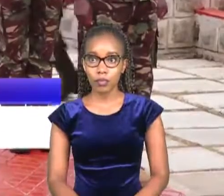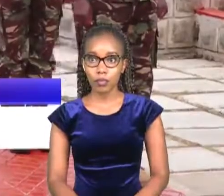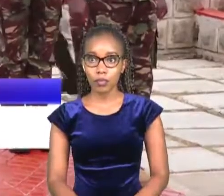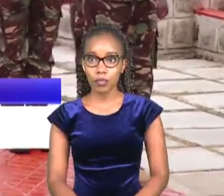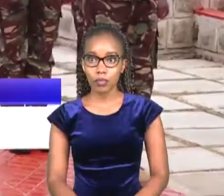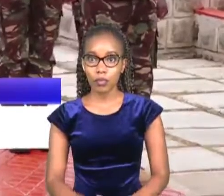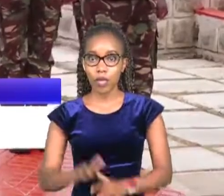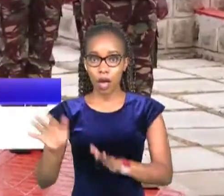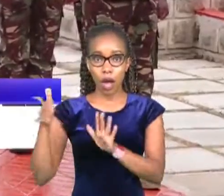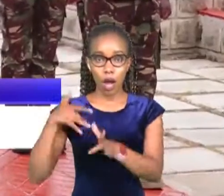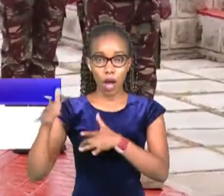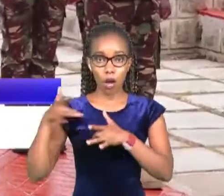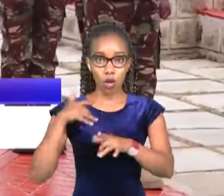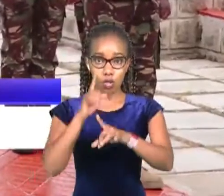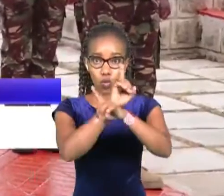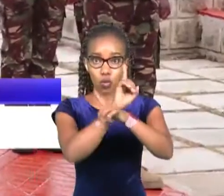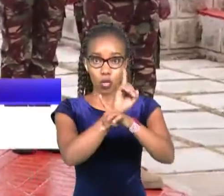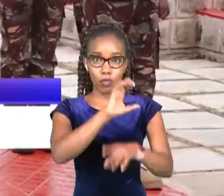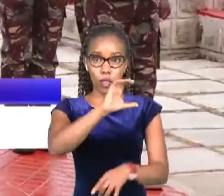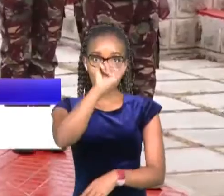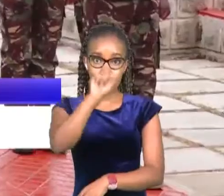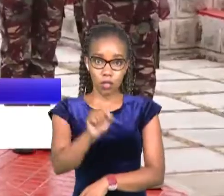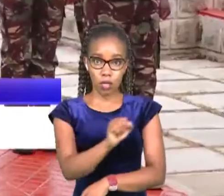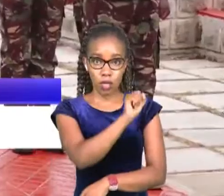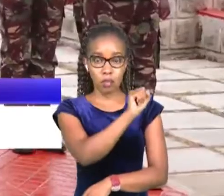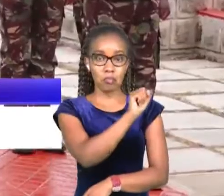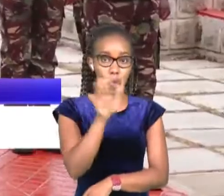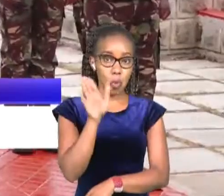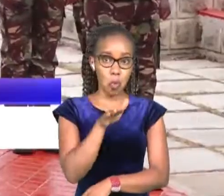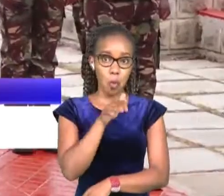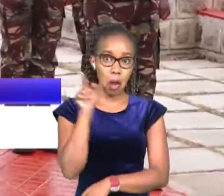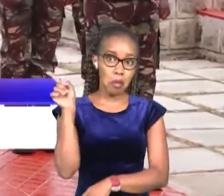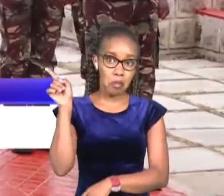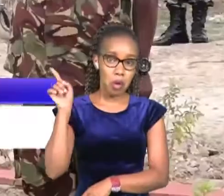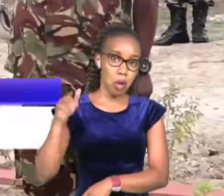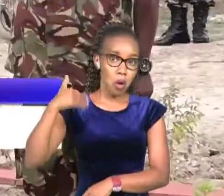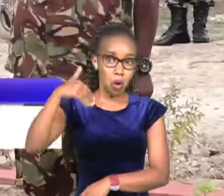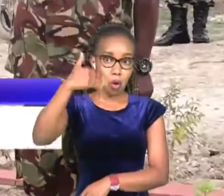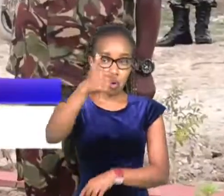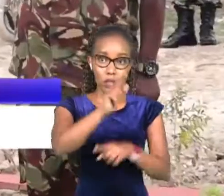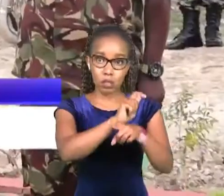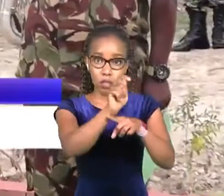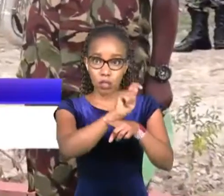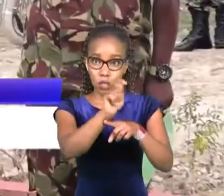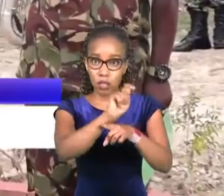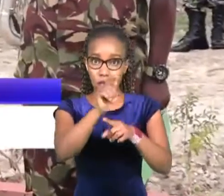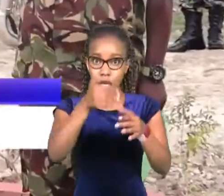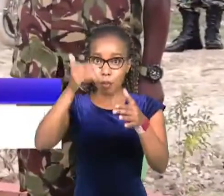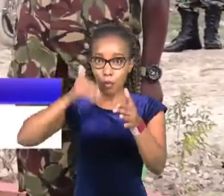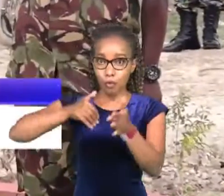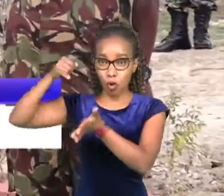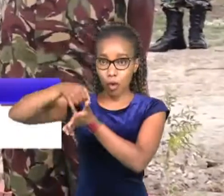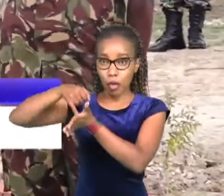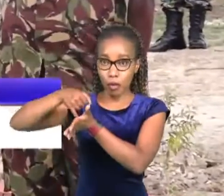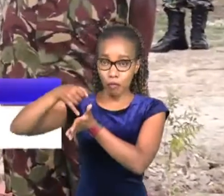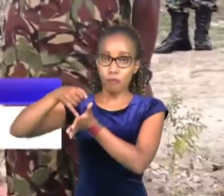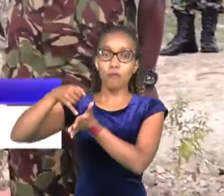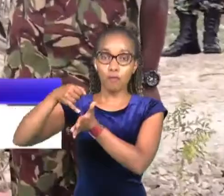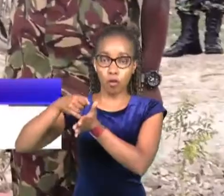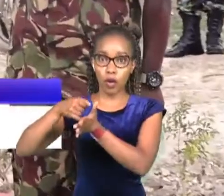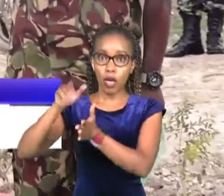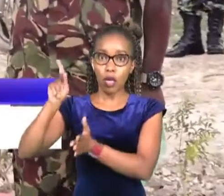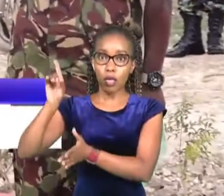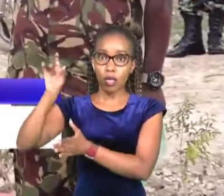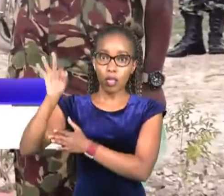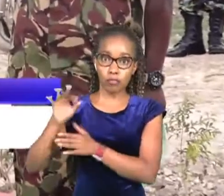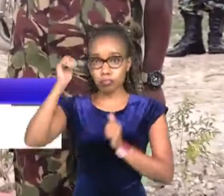according to the defense cabinet secretary monica joma often in vigorous training before engaging the enemy in combat the soldiers